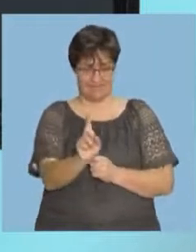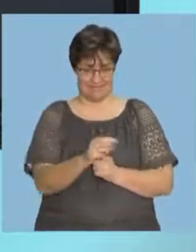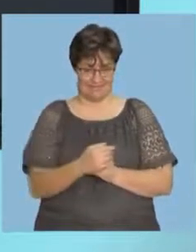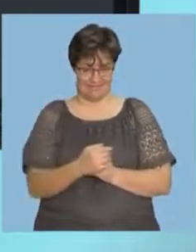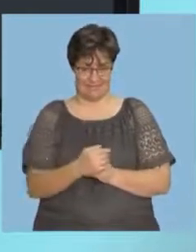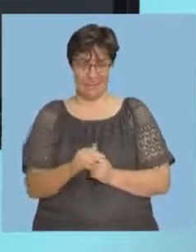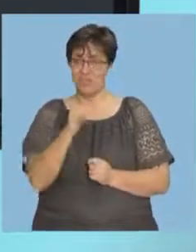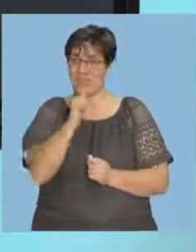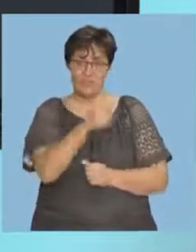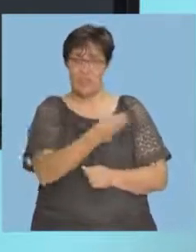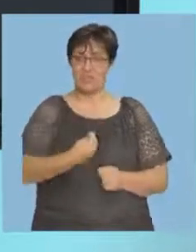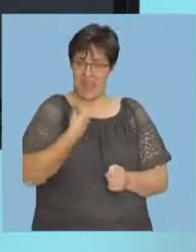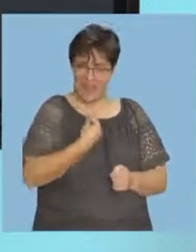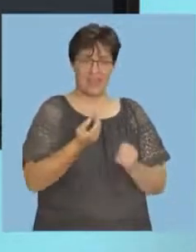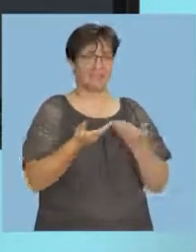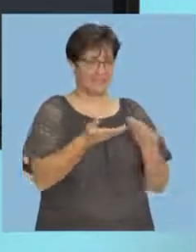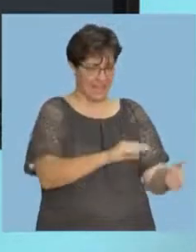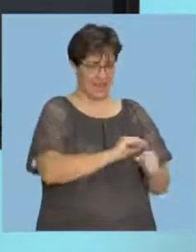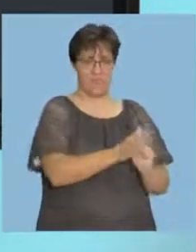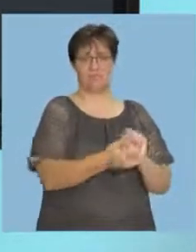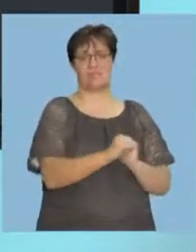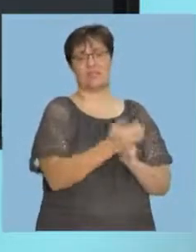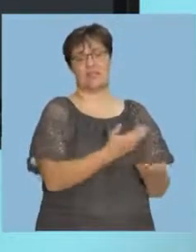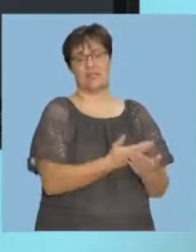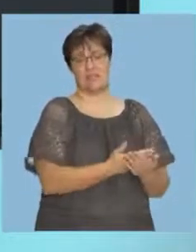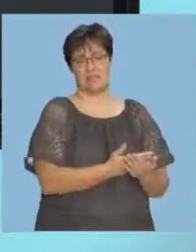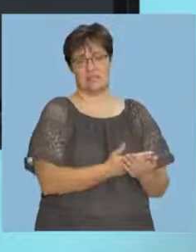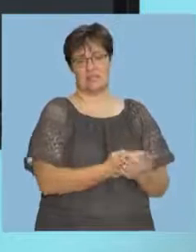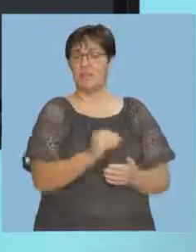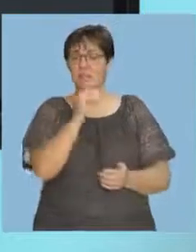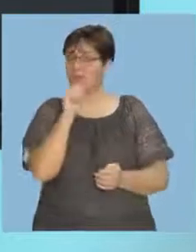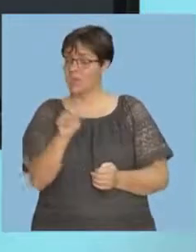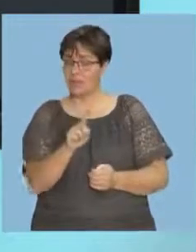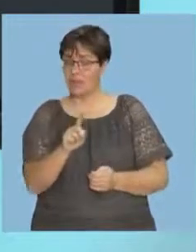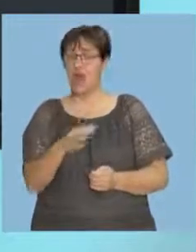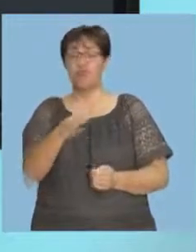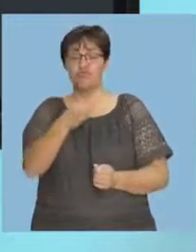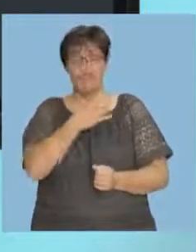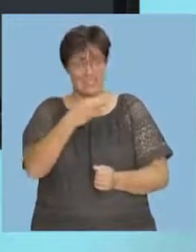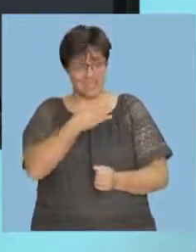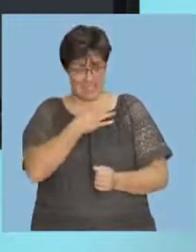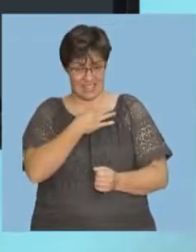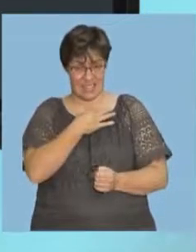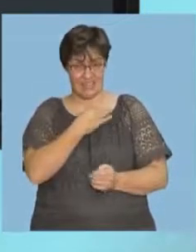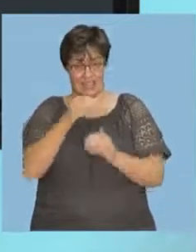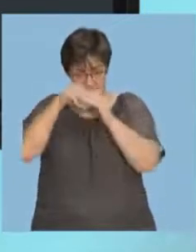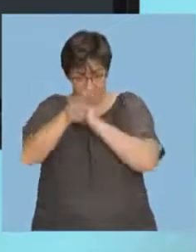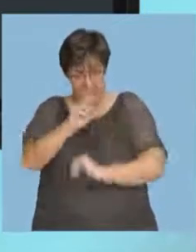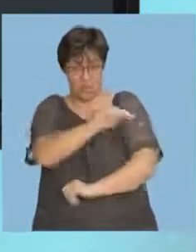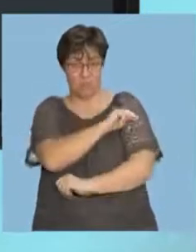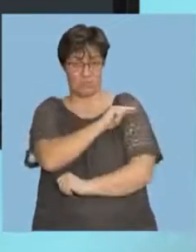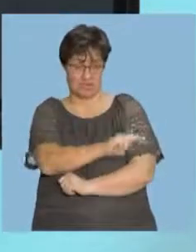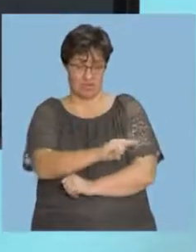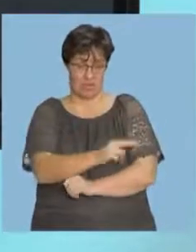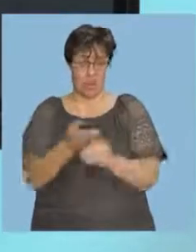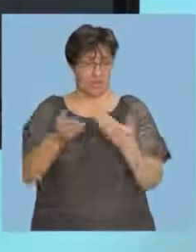Even if you're young, you can still die from COVID-19. But what it means is that the risk of you being hospitalized or